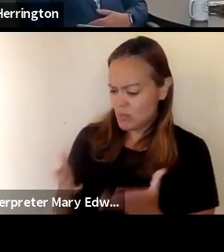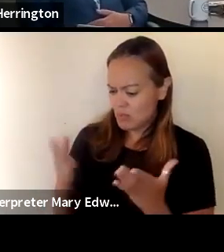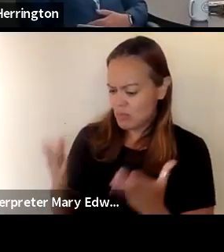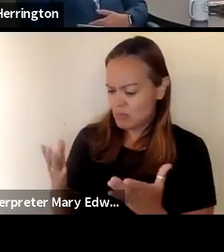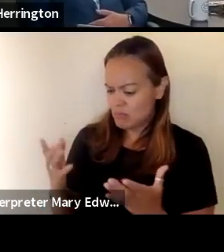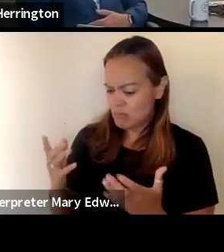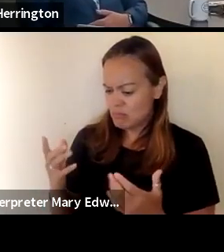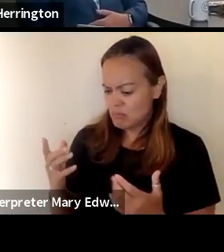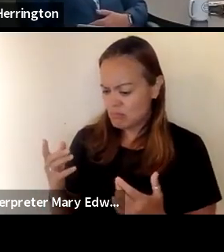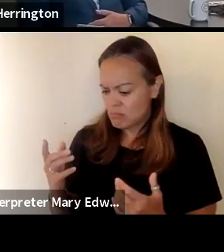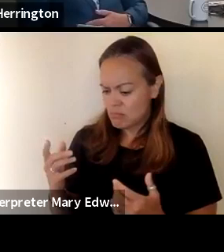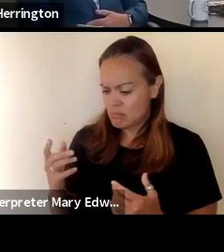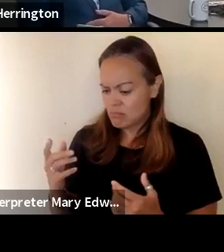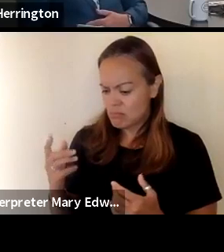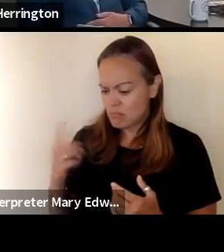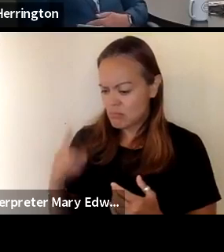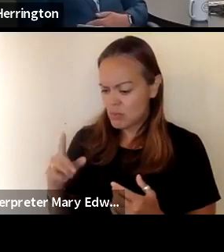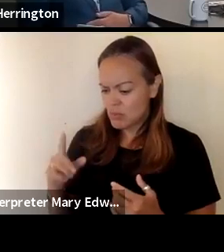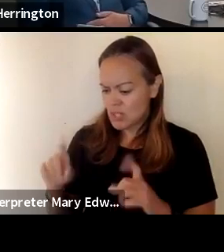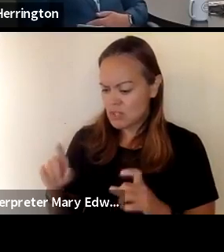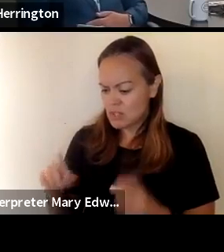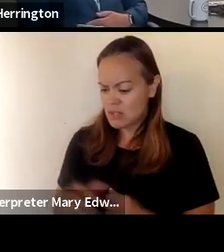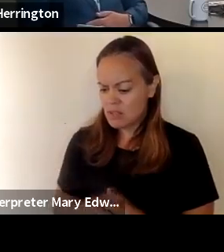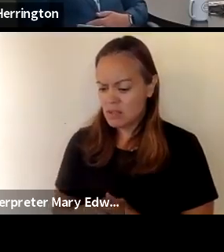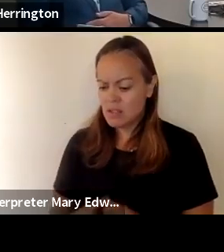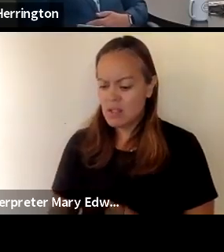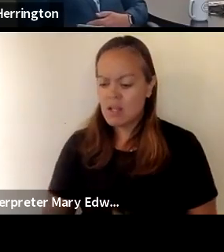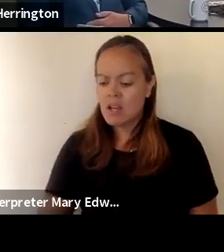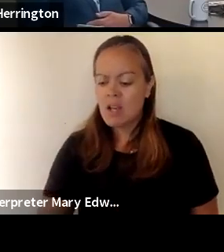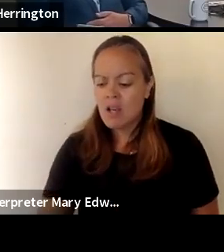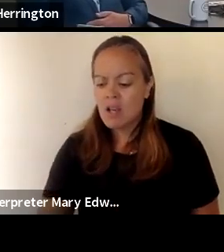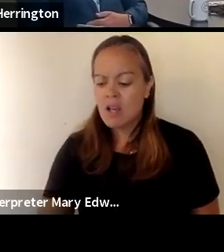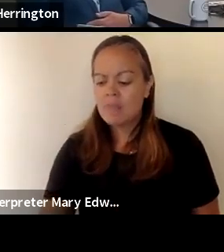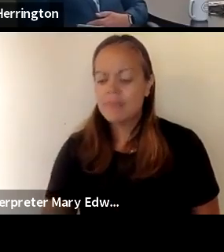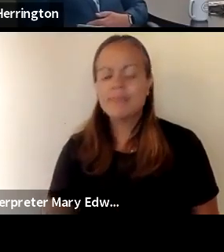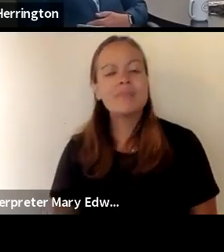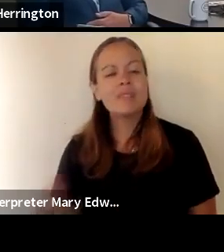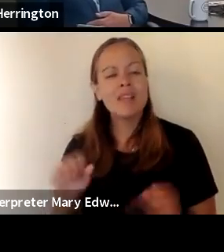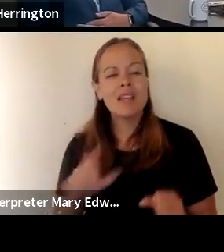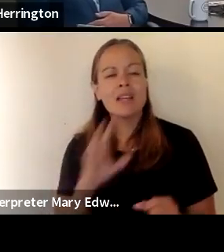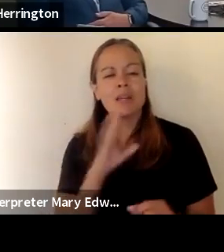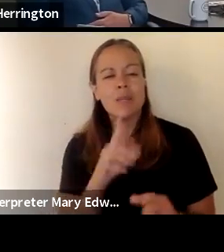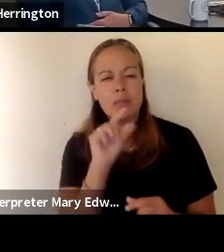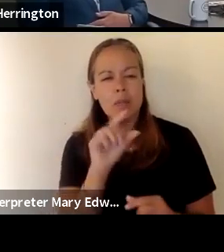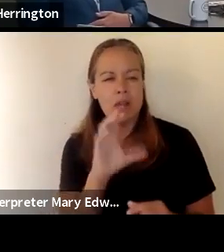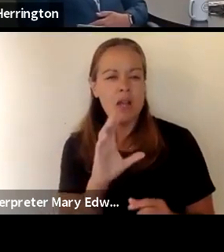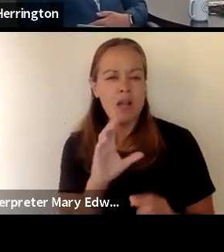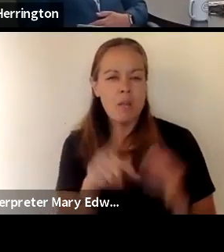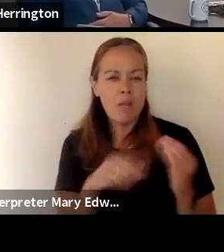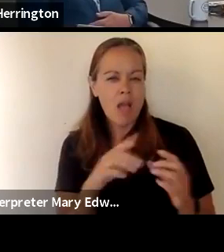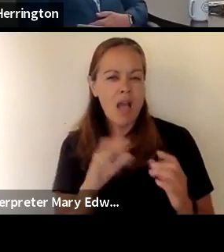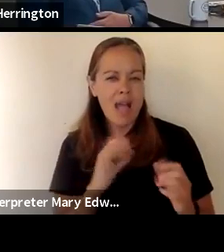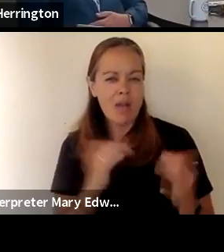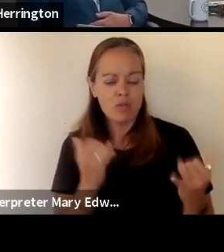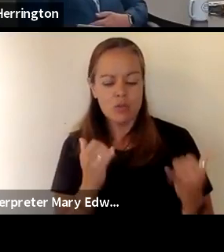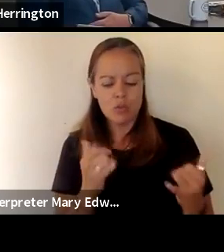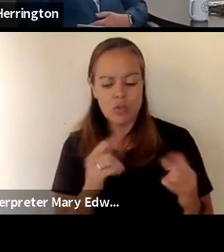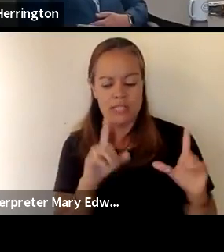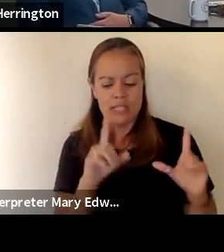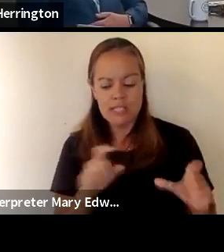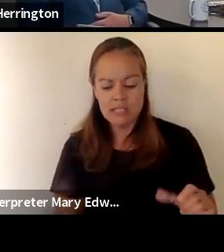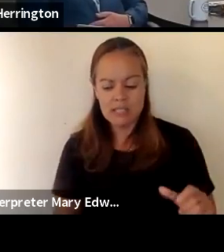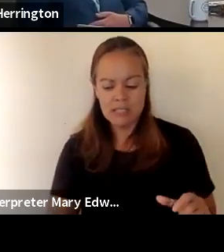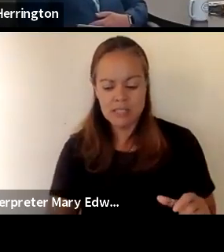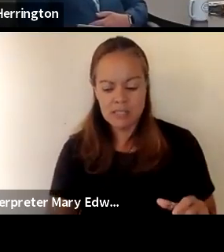um response testing that is um i can speak a little bit about our current testing options um